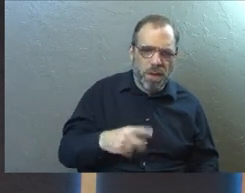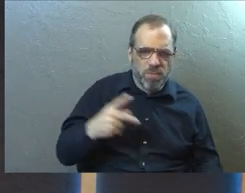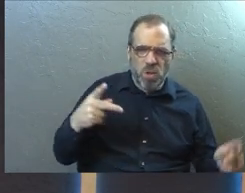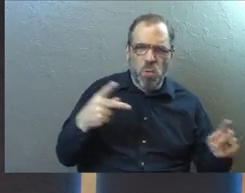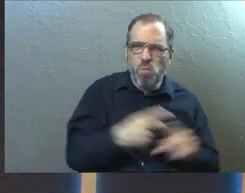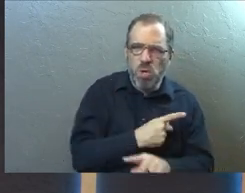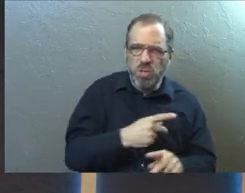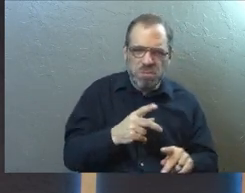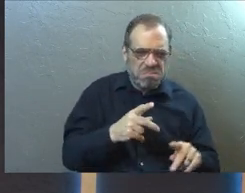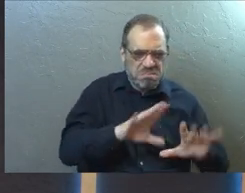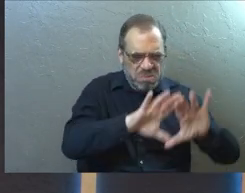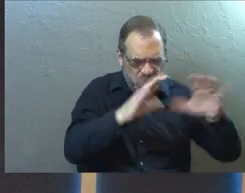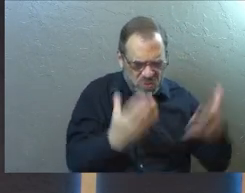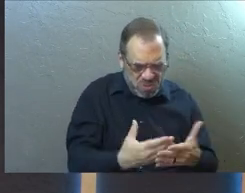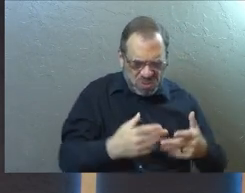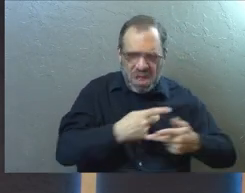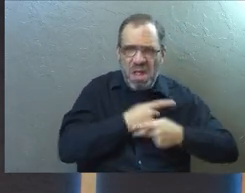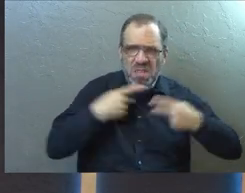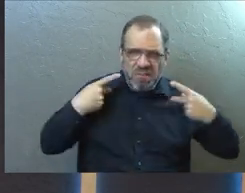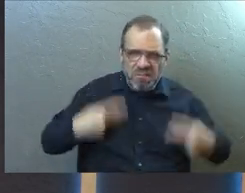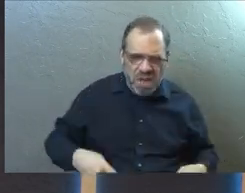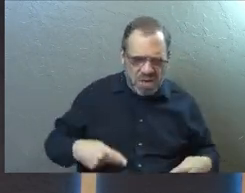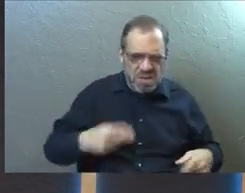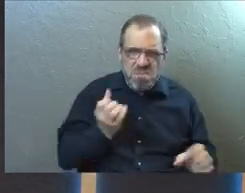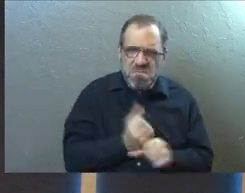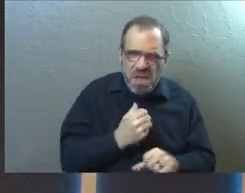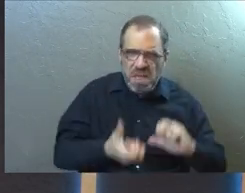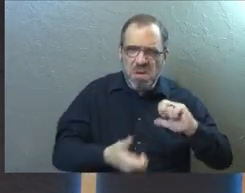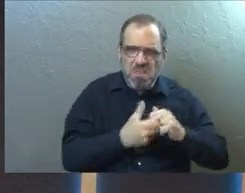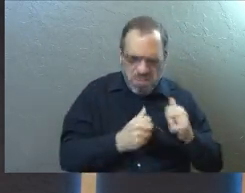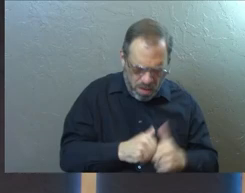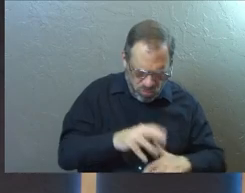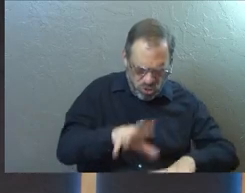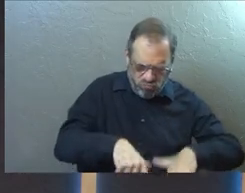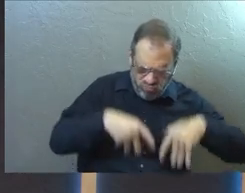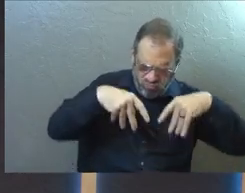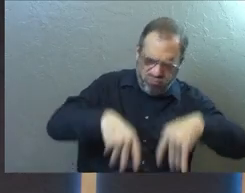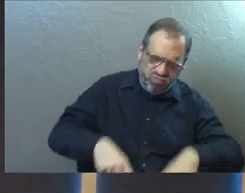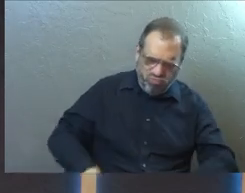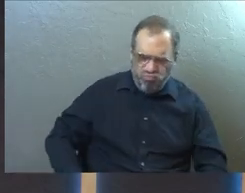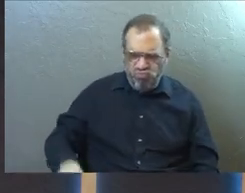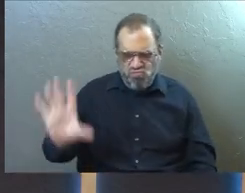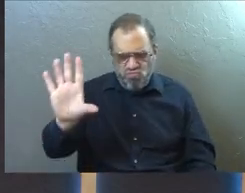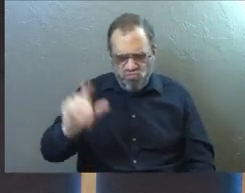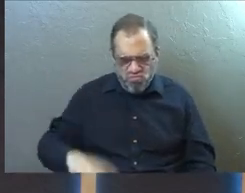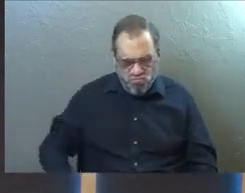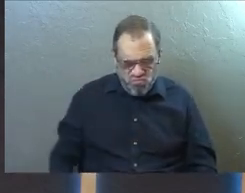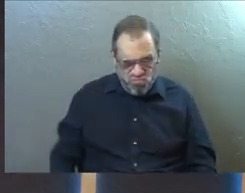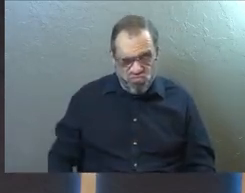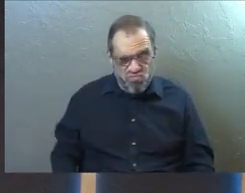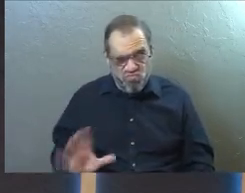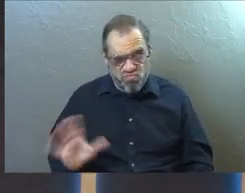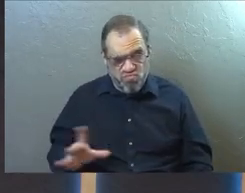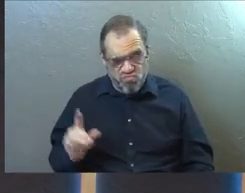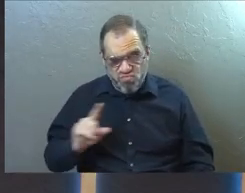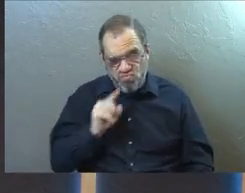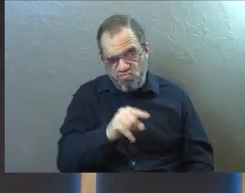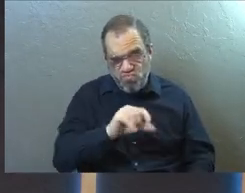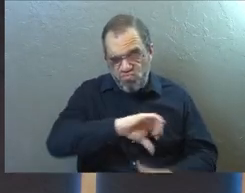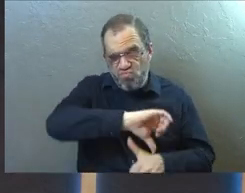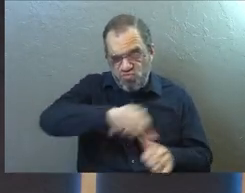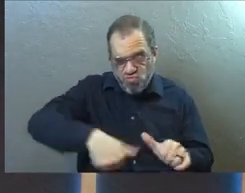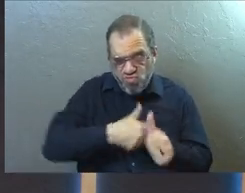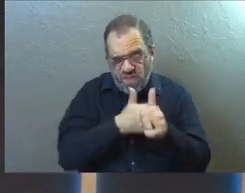worst people, you know. The Pharisees are always just like causing trouble. And they stand up in the middle of this meeting and they're like, listen, they need to be